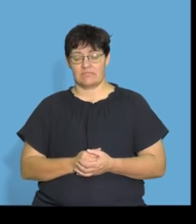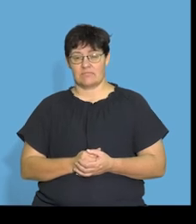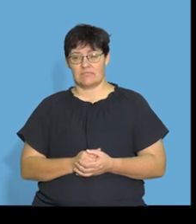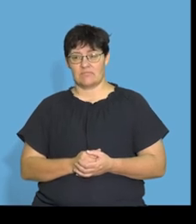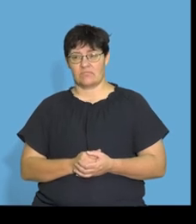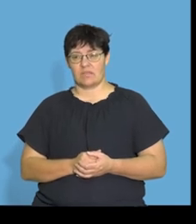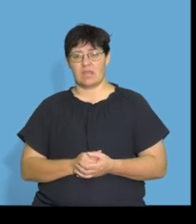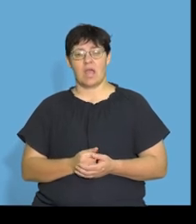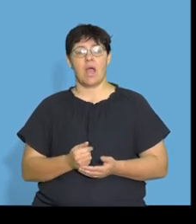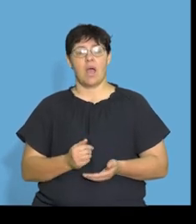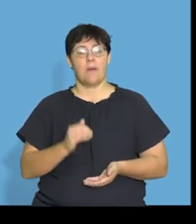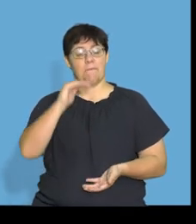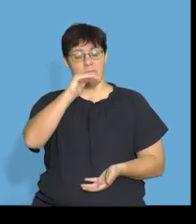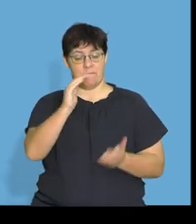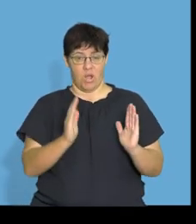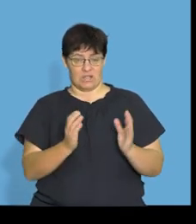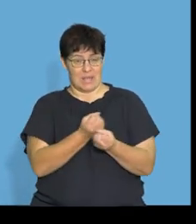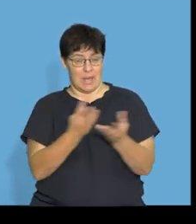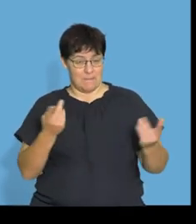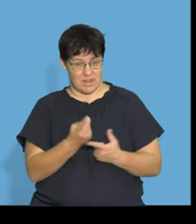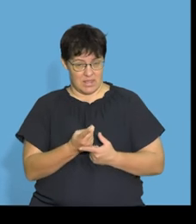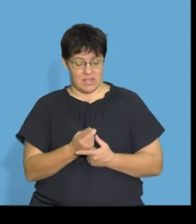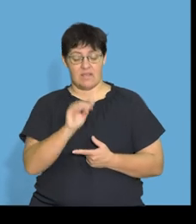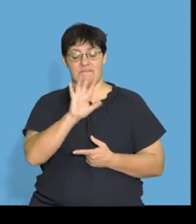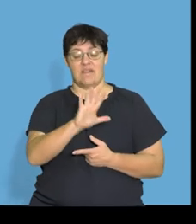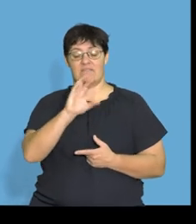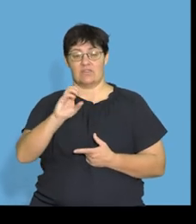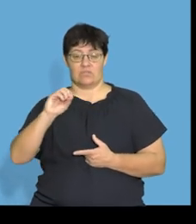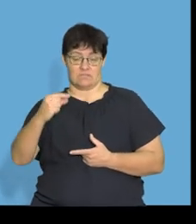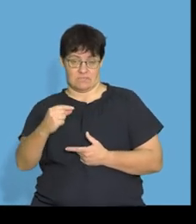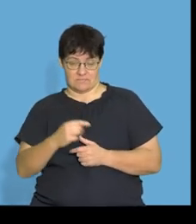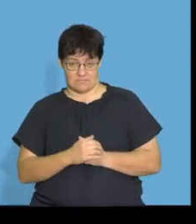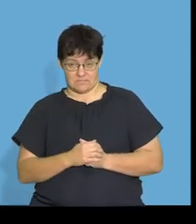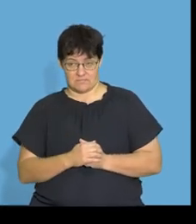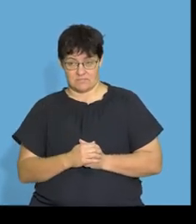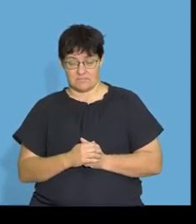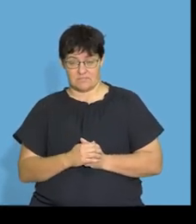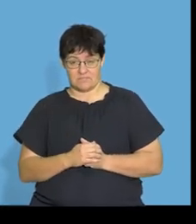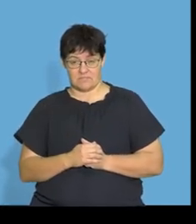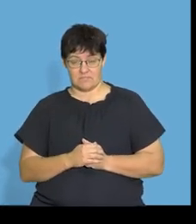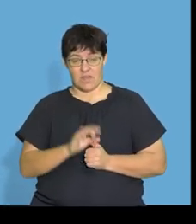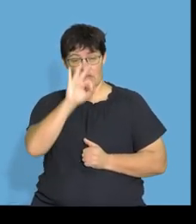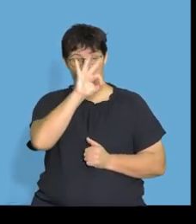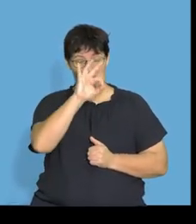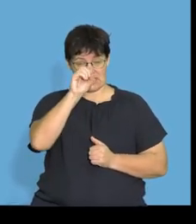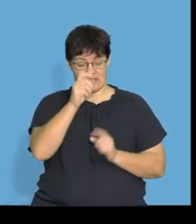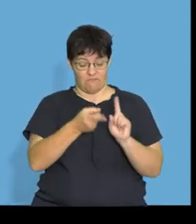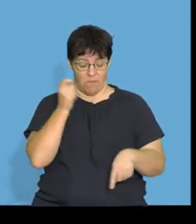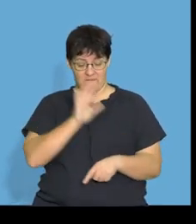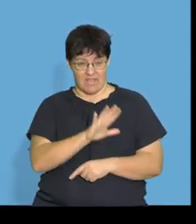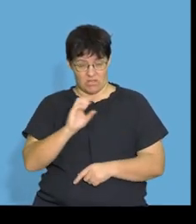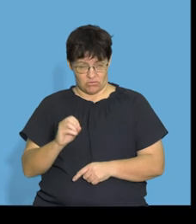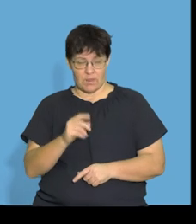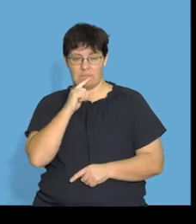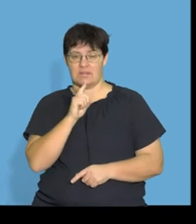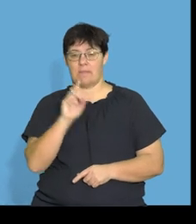was the mass of the box? It was 500 grams. So 30 of the 500 is